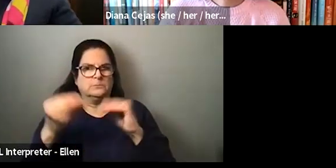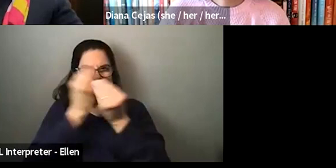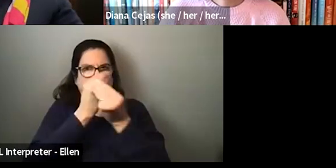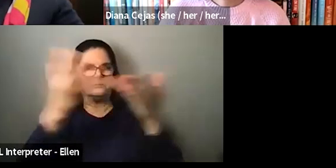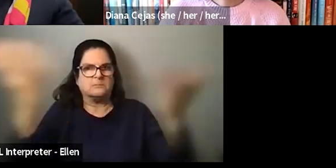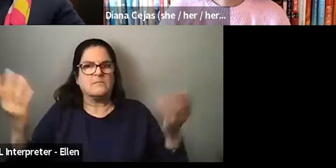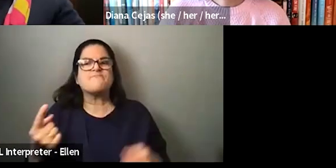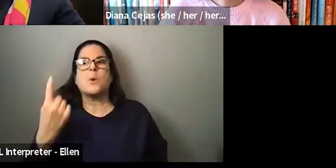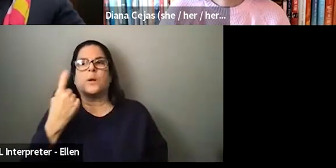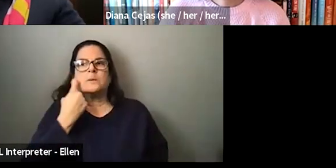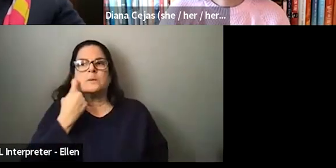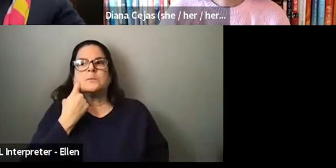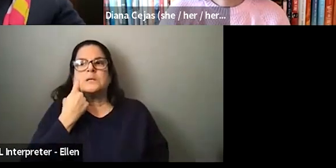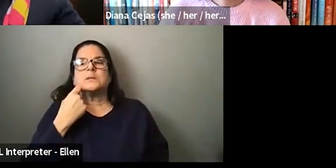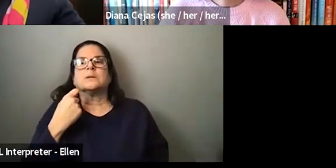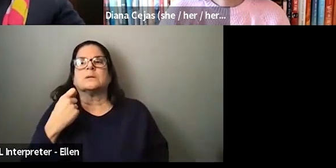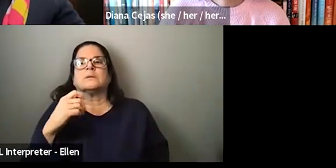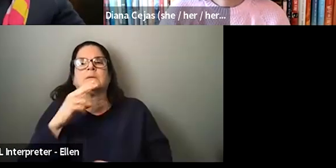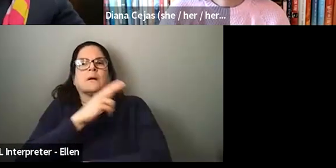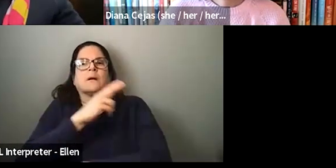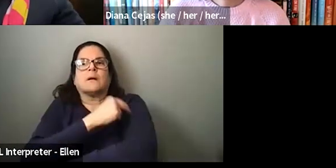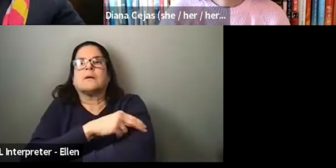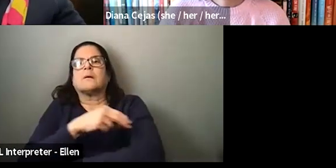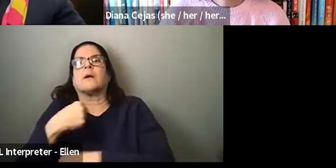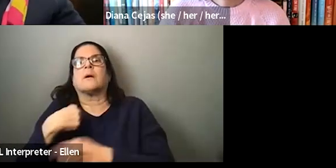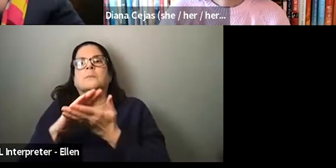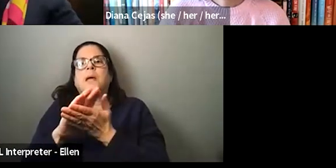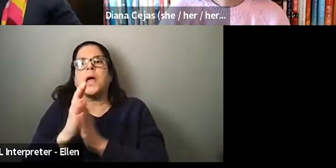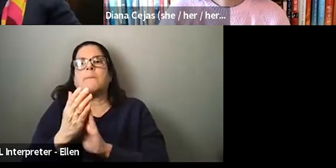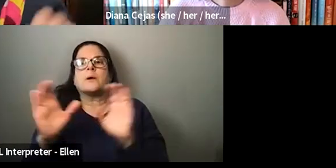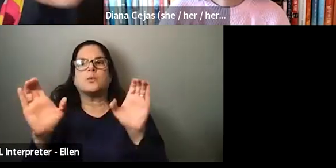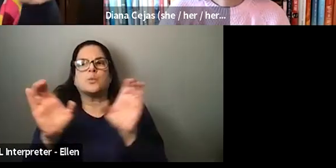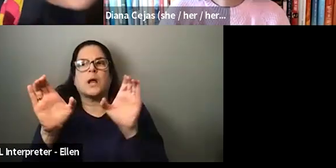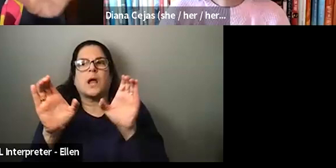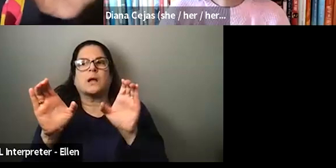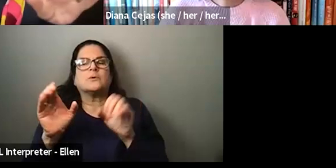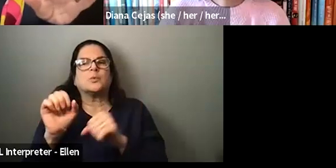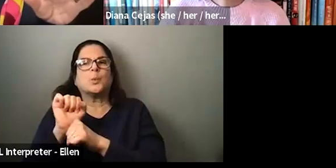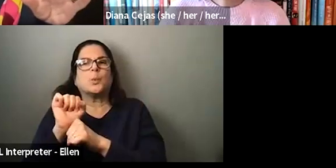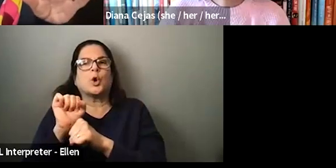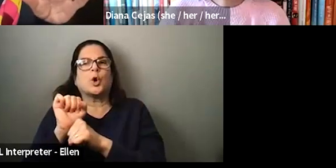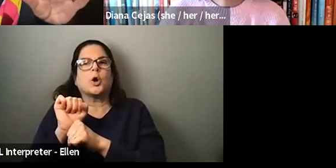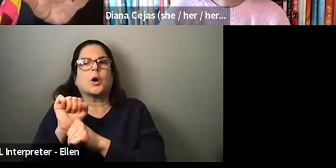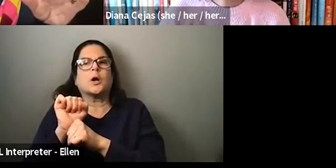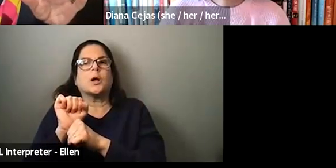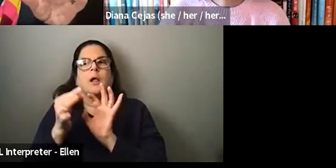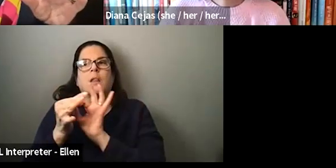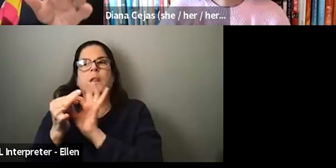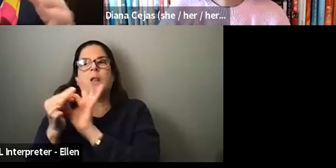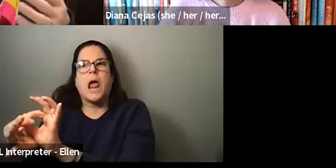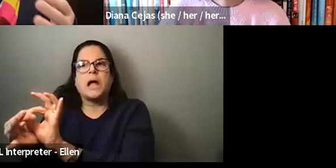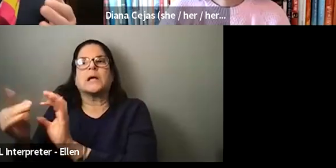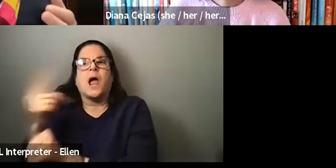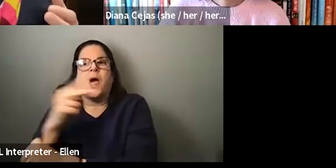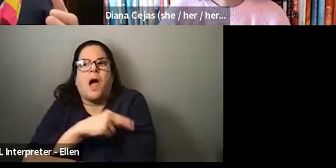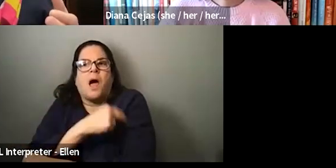recent institutions, I was getting credentialed to work in the name, the connected neighboring hospital where deliveries, uh, occurred.